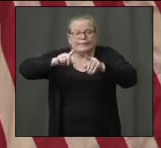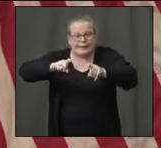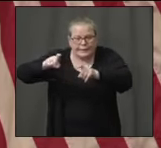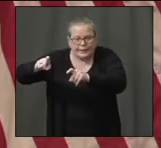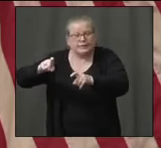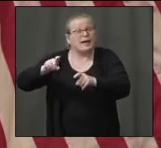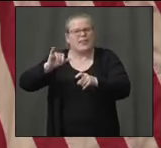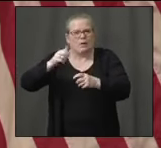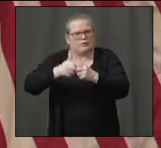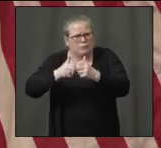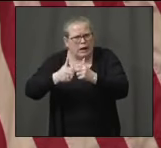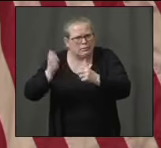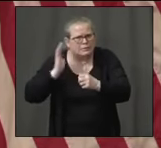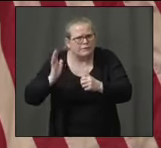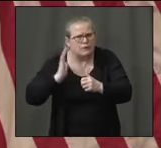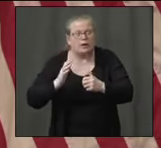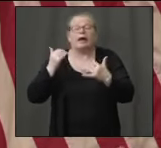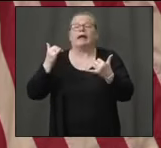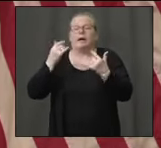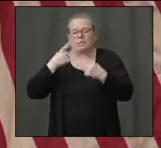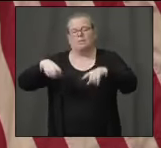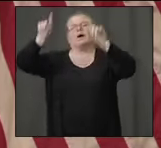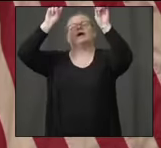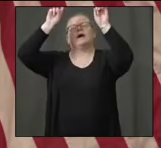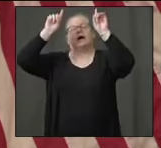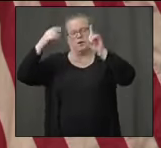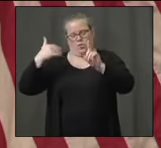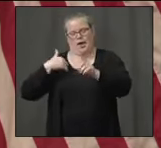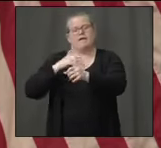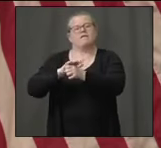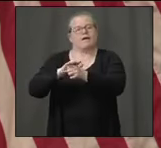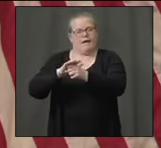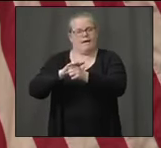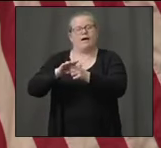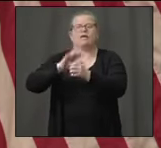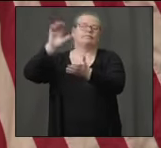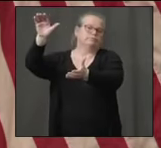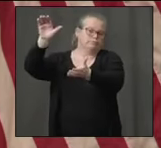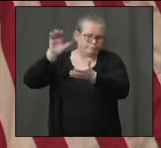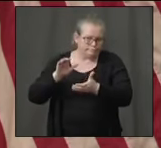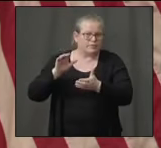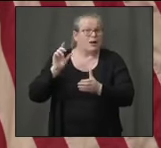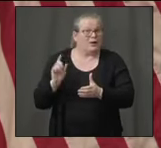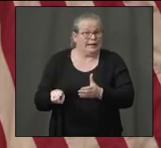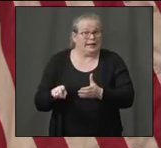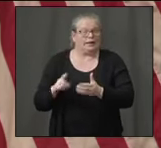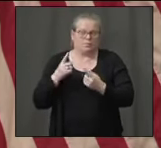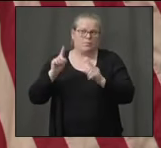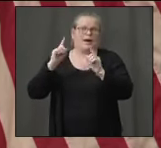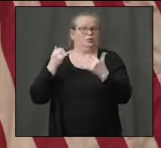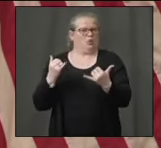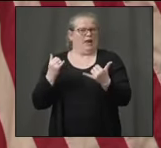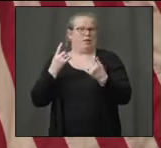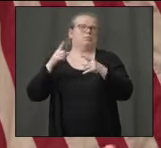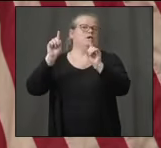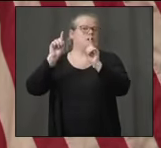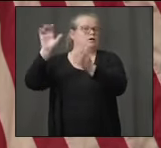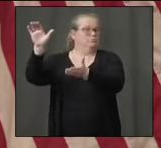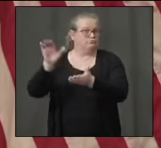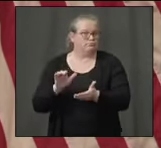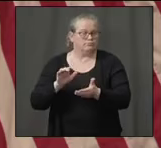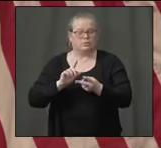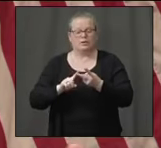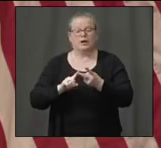worked with the supply chain to be able to get the swabs that we need to do the testing that we talked about today. We also needed to protect the